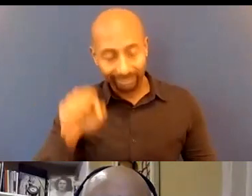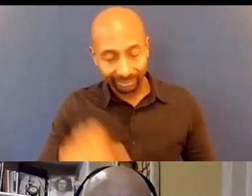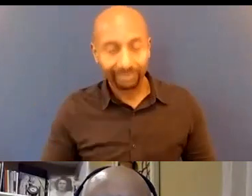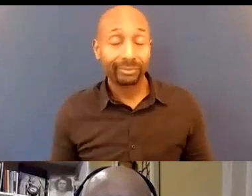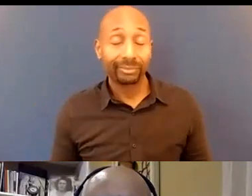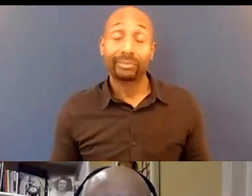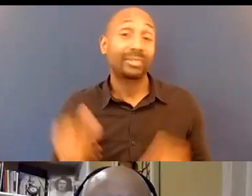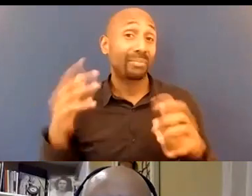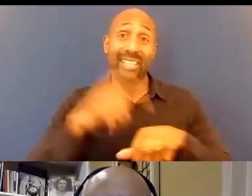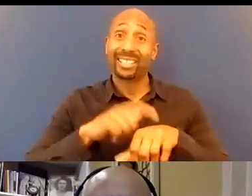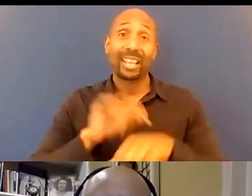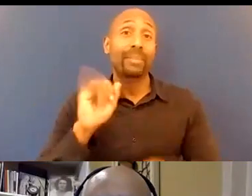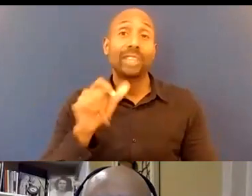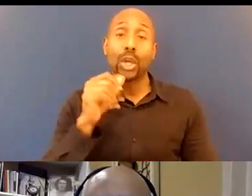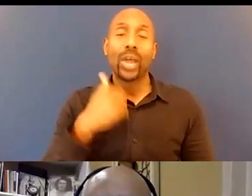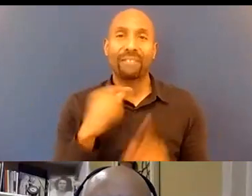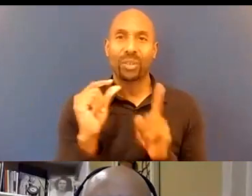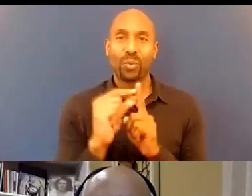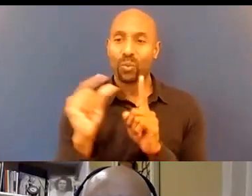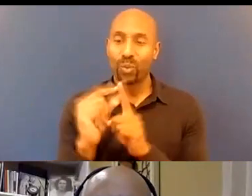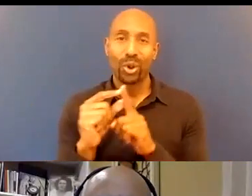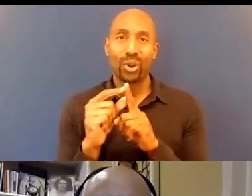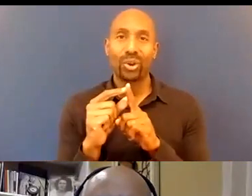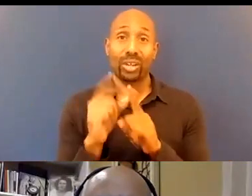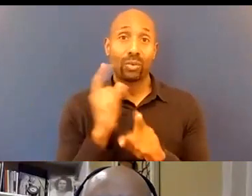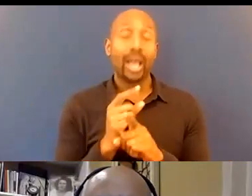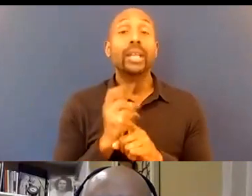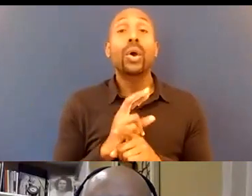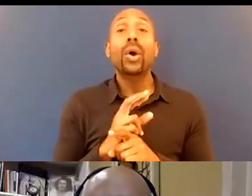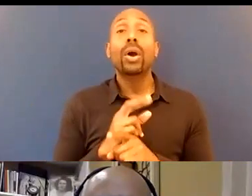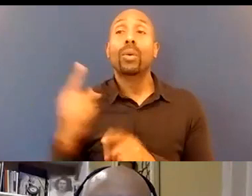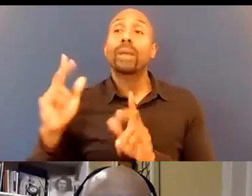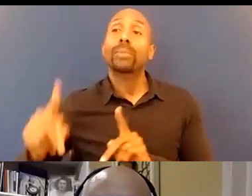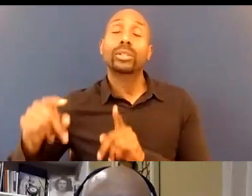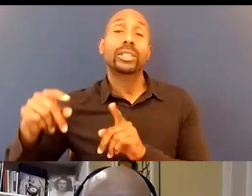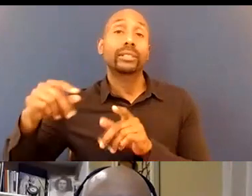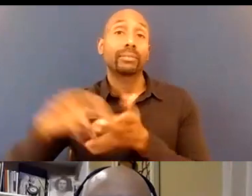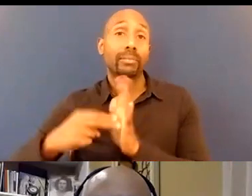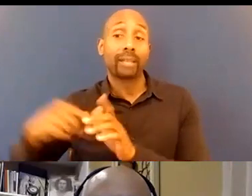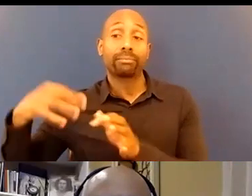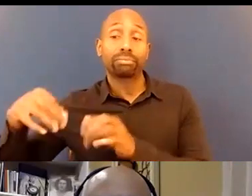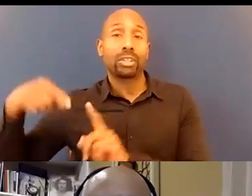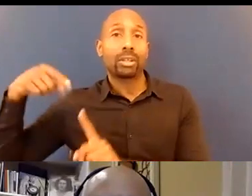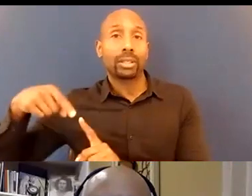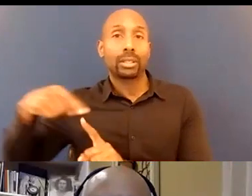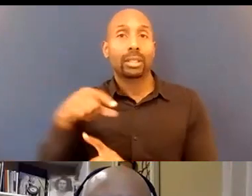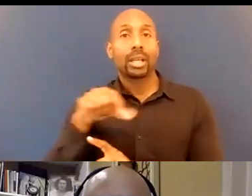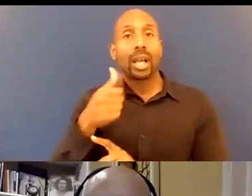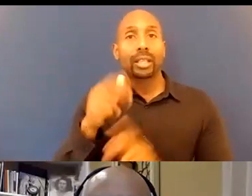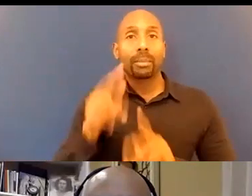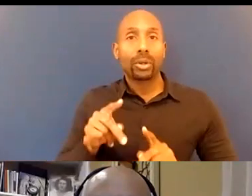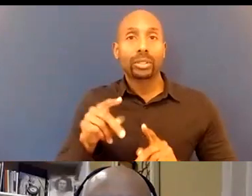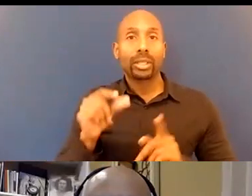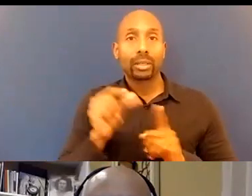the the terminology right or if you're not speaking the same language sometimes you get shut down I mean for everybody on here is teaching